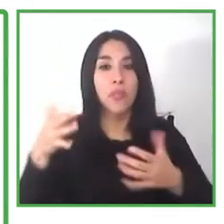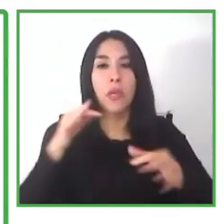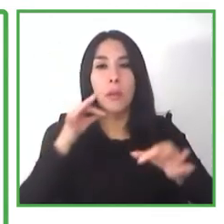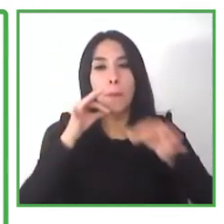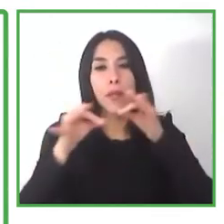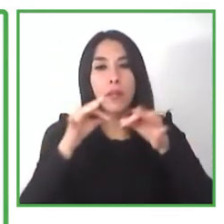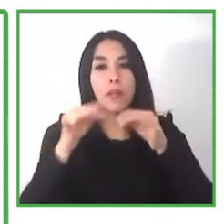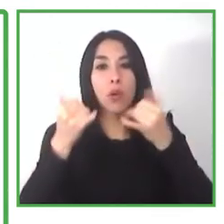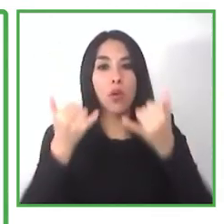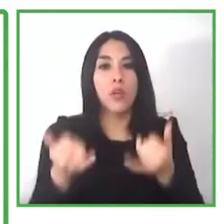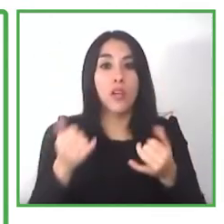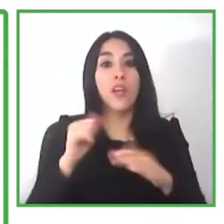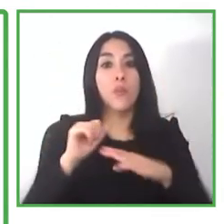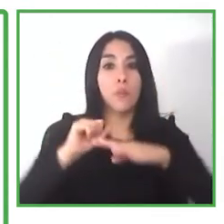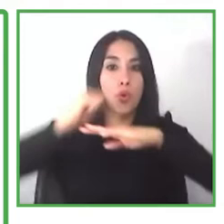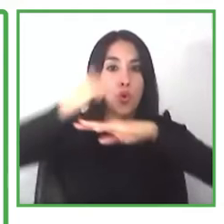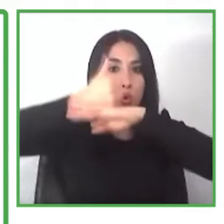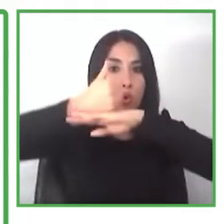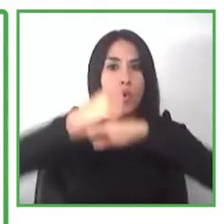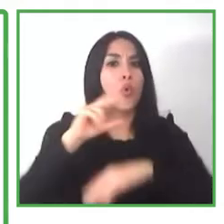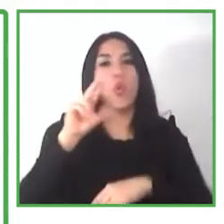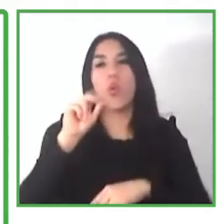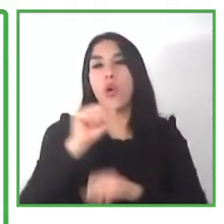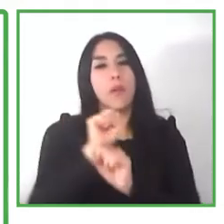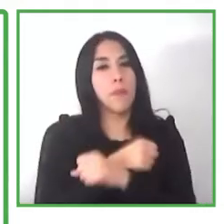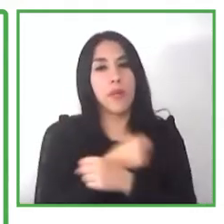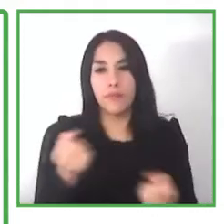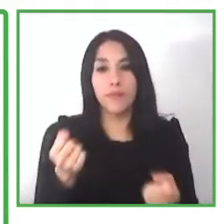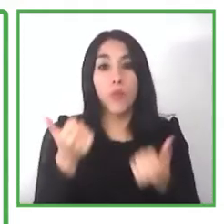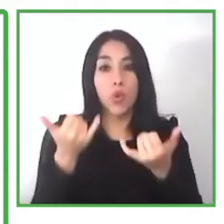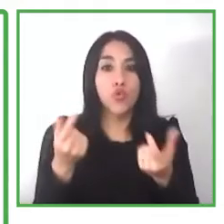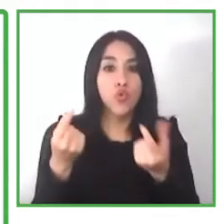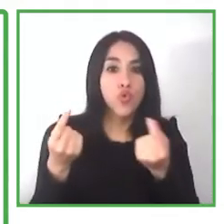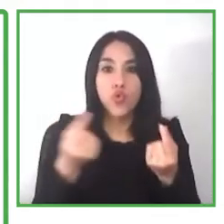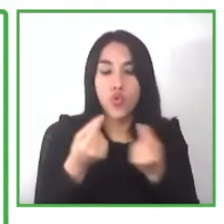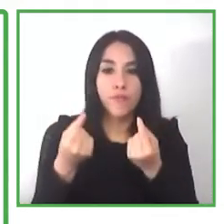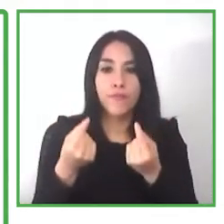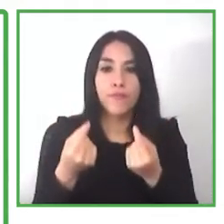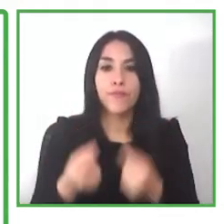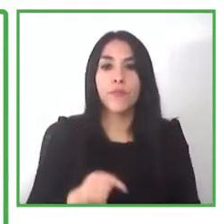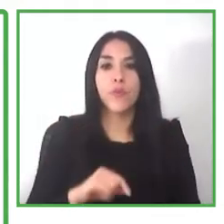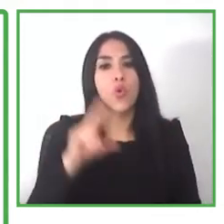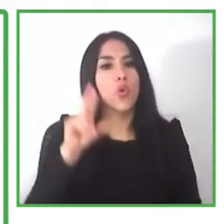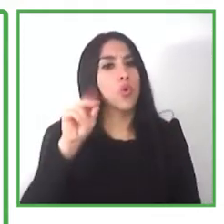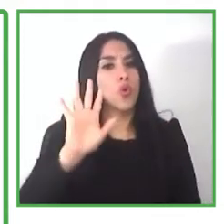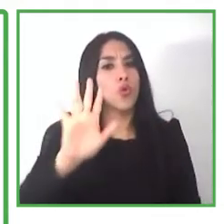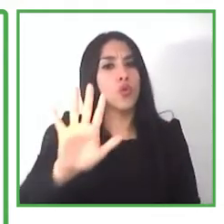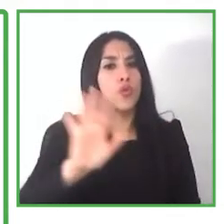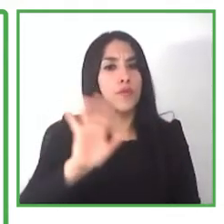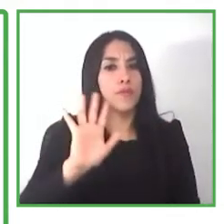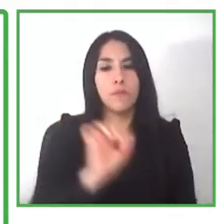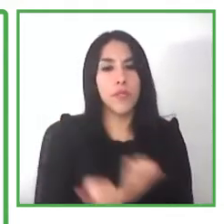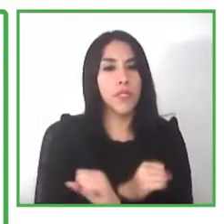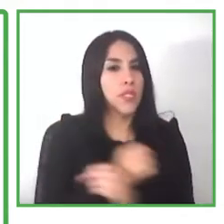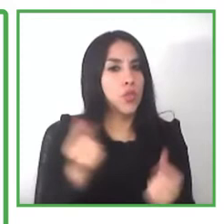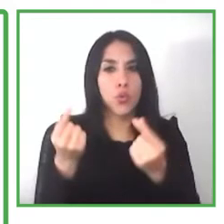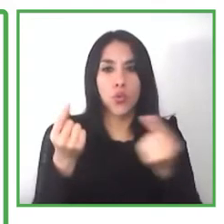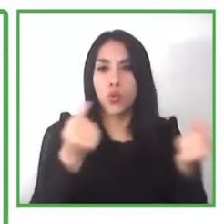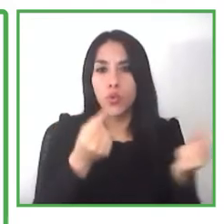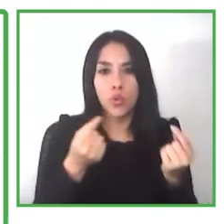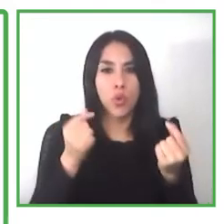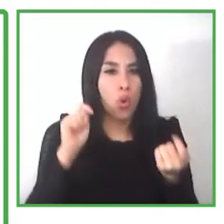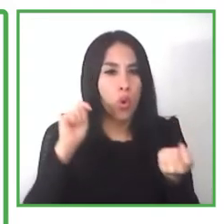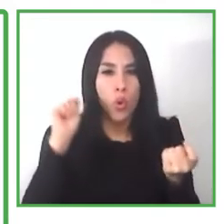are very i'm not going to focus in all the difficulties that people used to have in their minds but the chance but yeah just to say